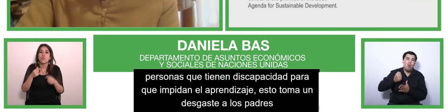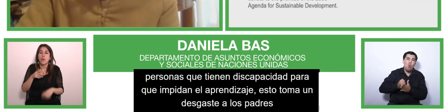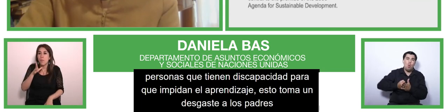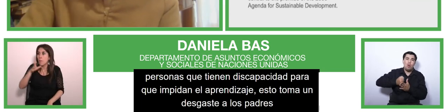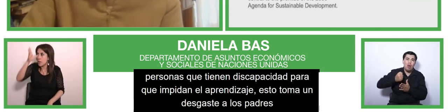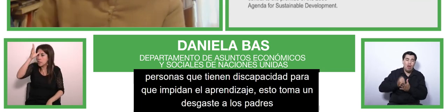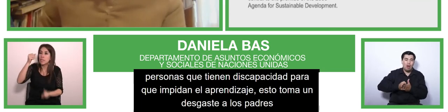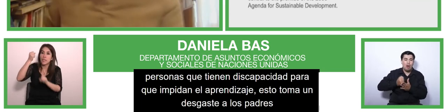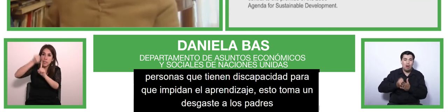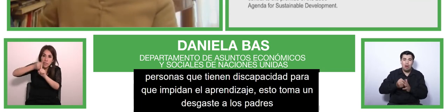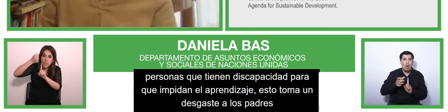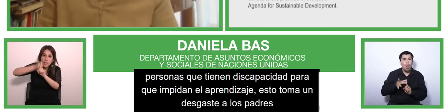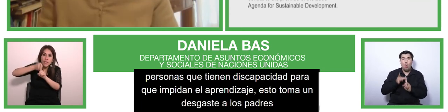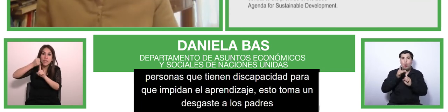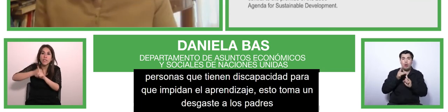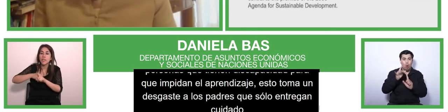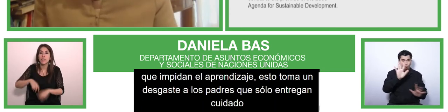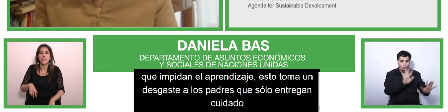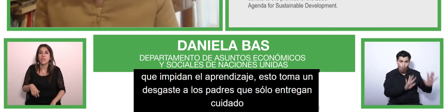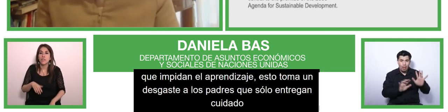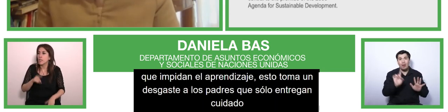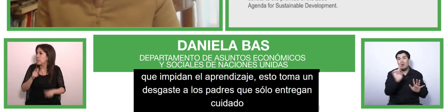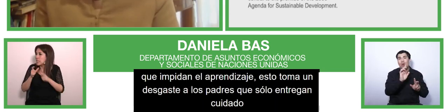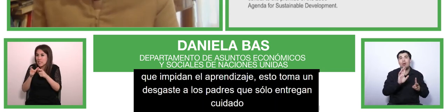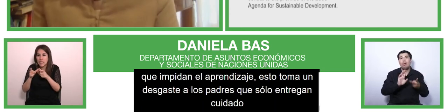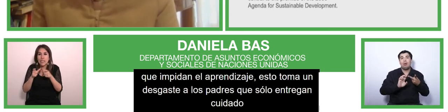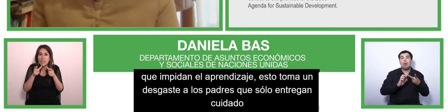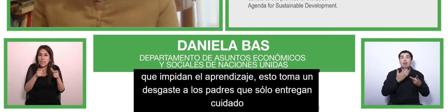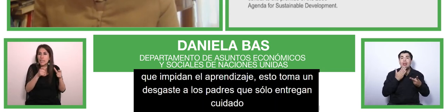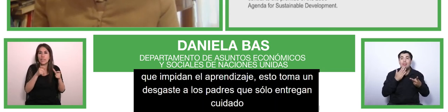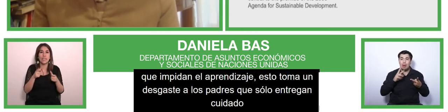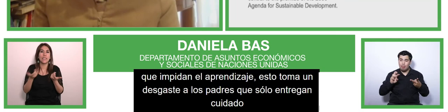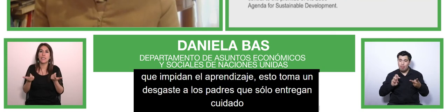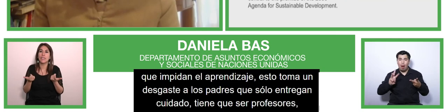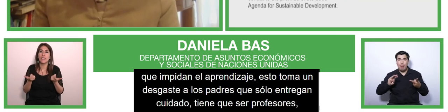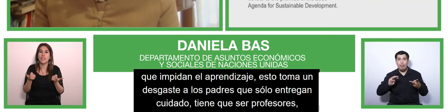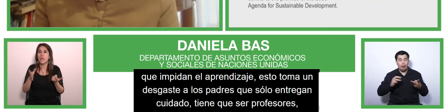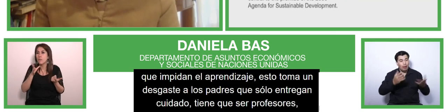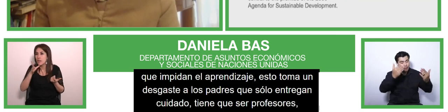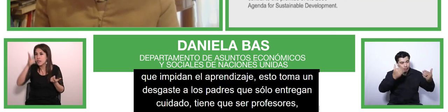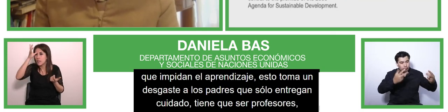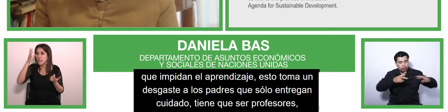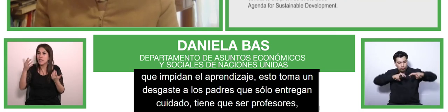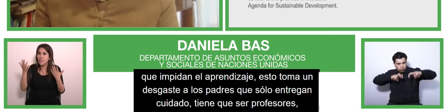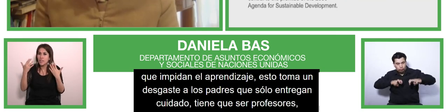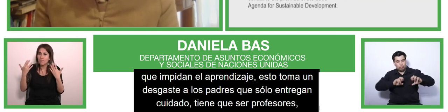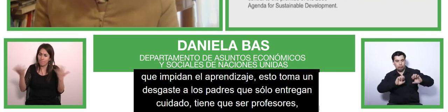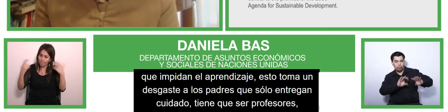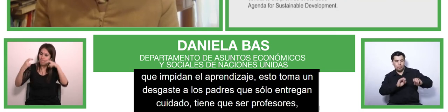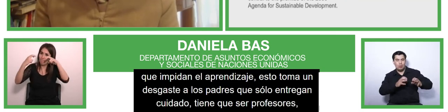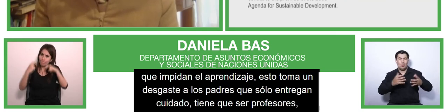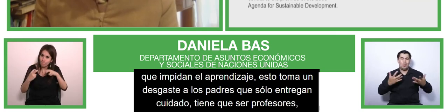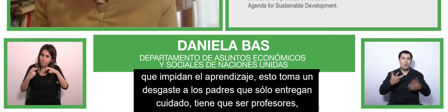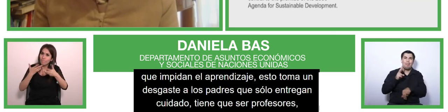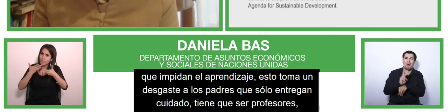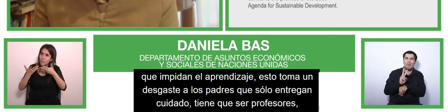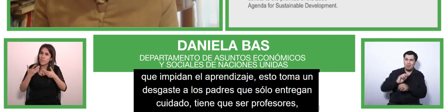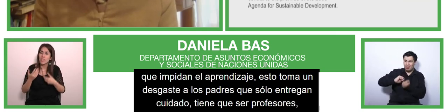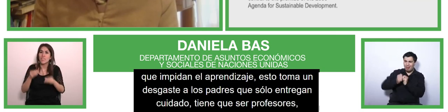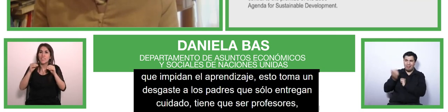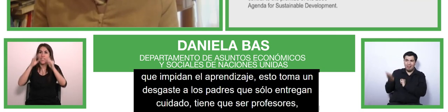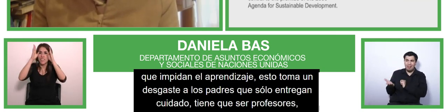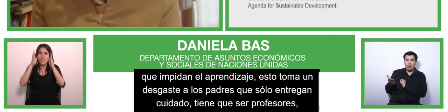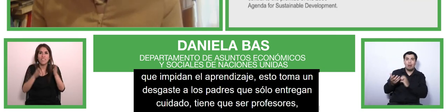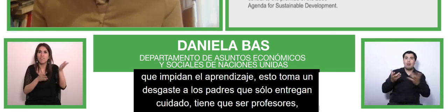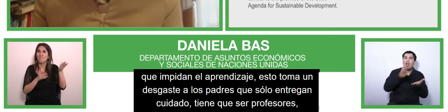so the direct effects of school closure takes a huge toll on children including isolation from community